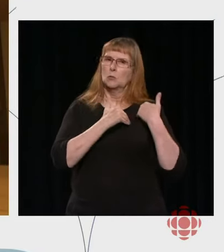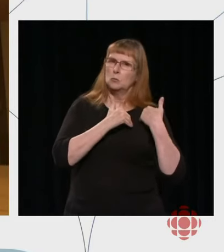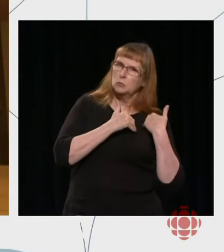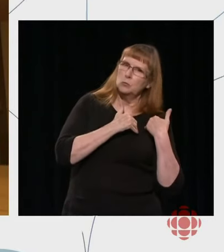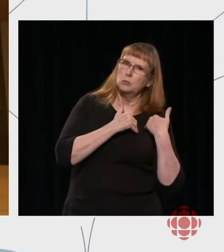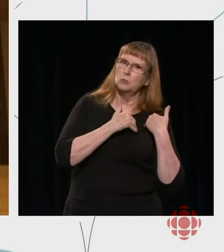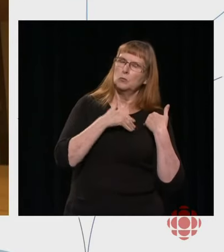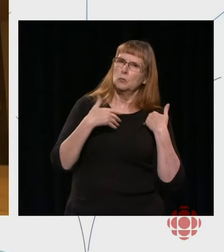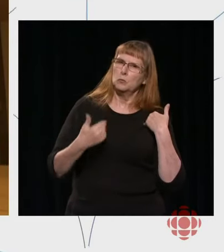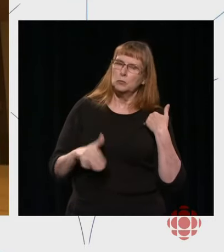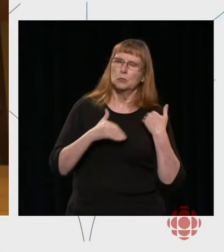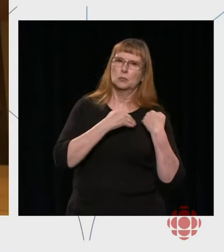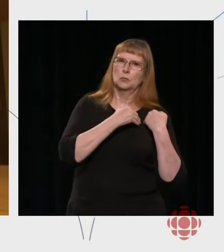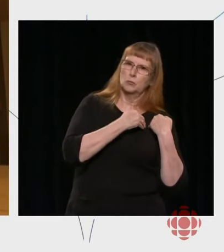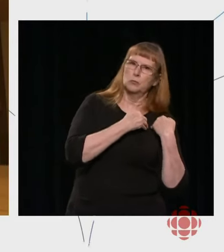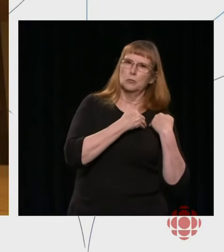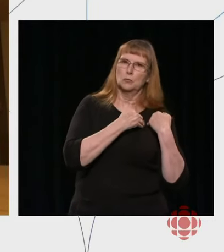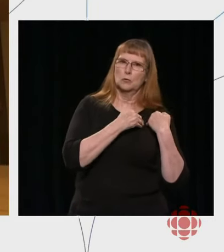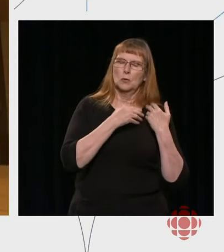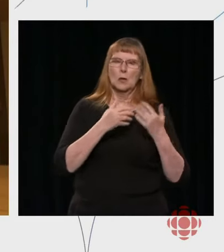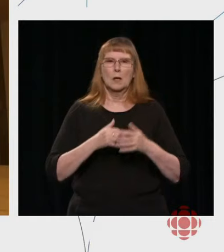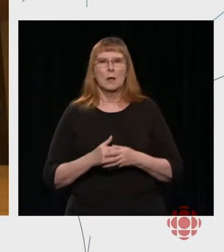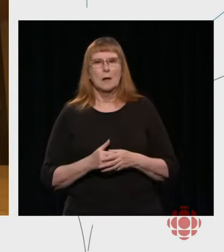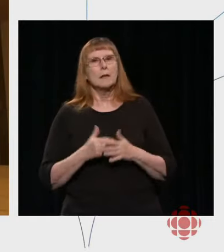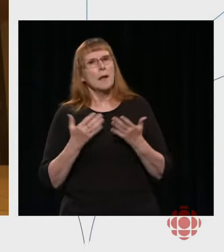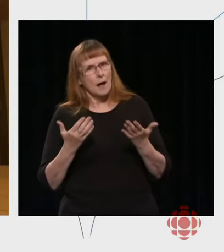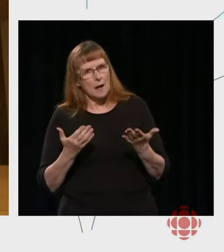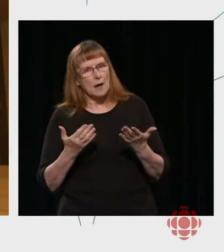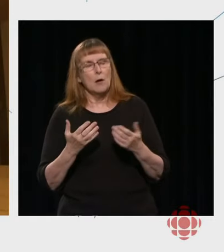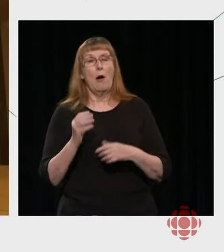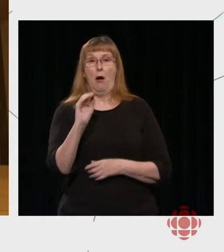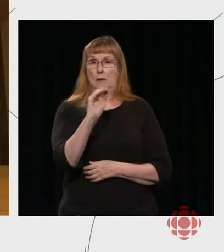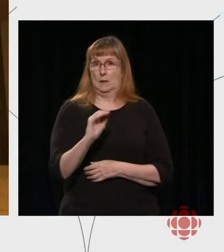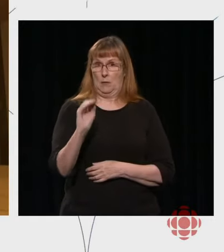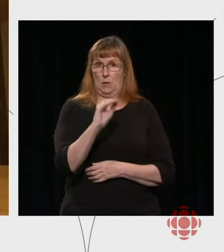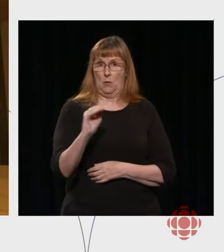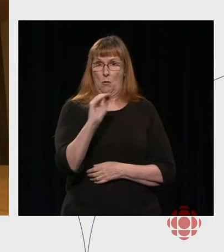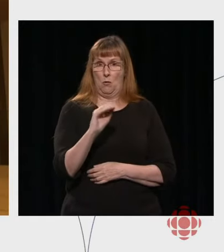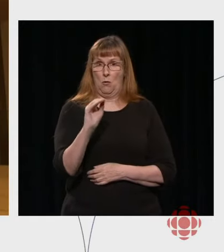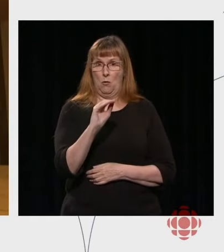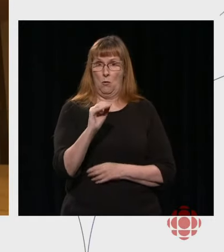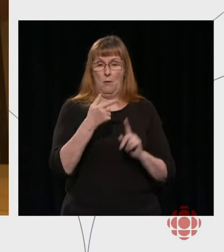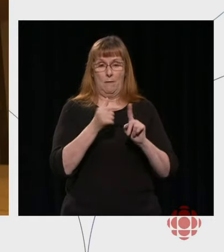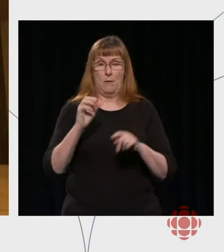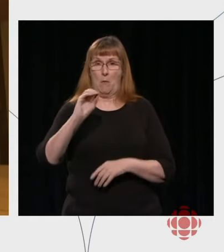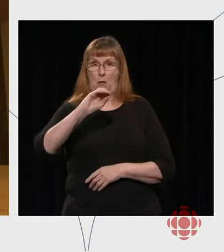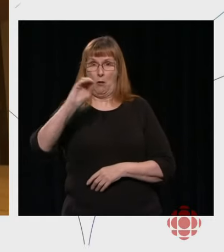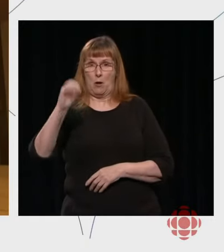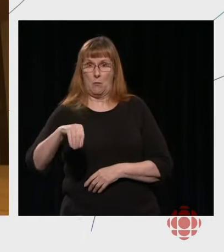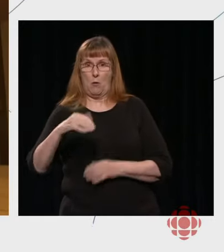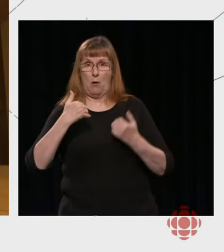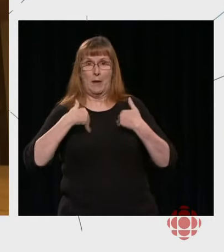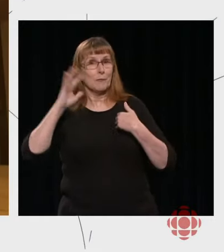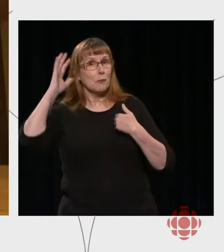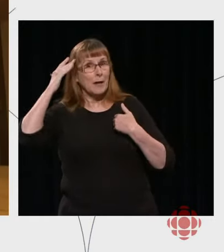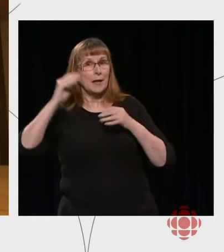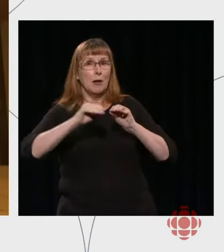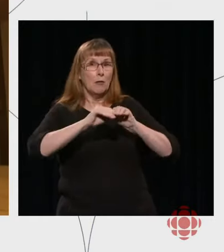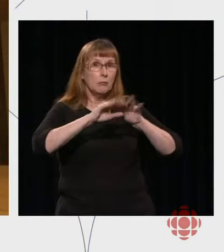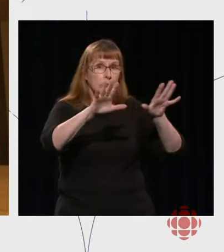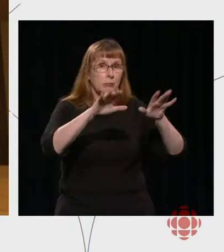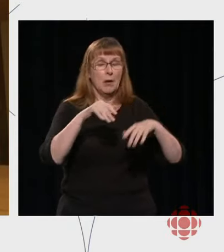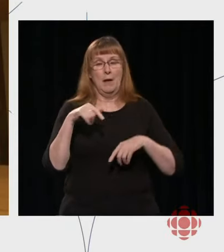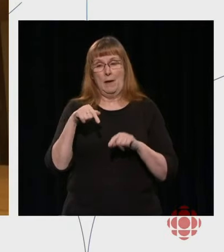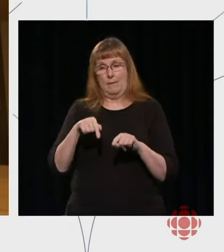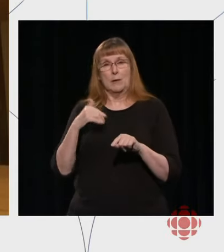Now, in Ontario, we have a radio show out of Ottawa, we have another one out of Toronto,